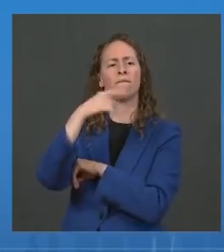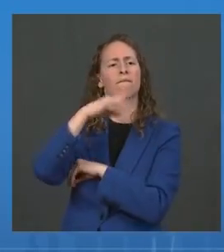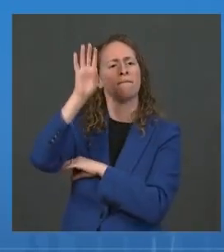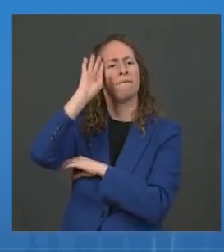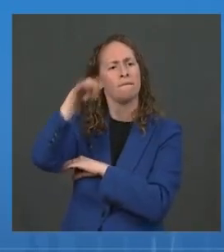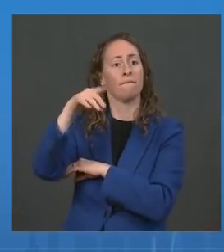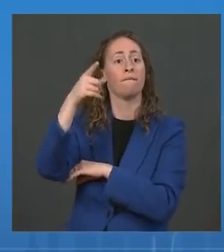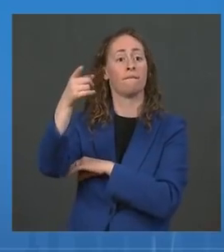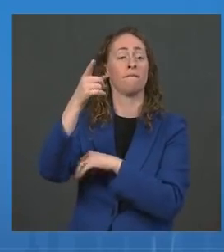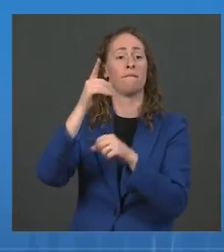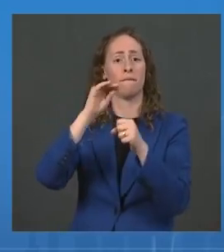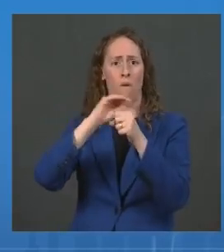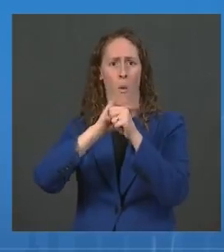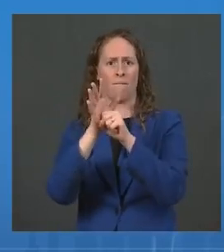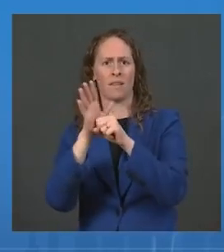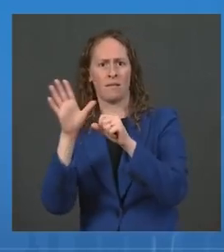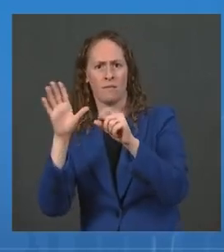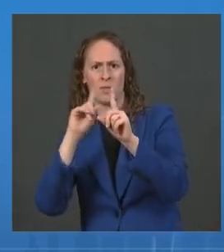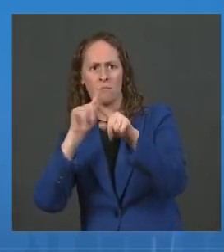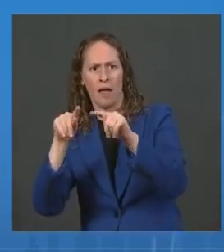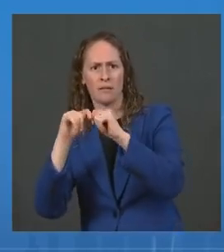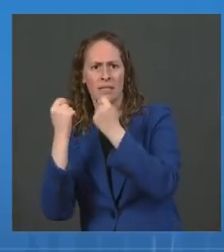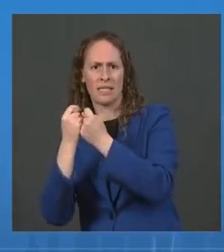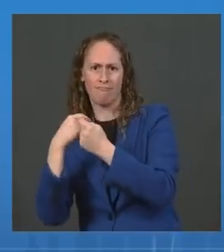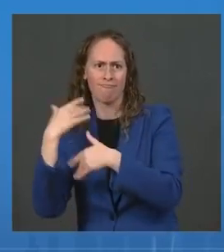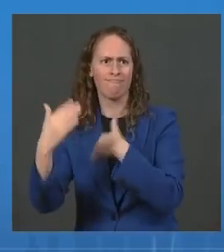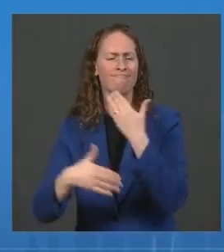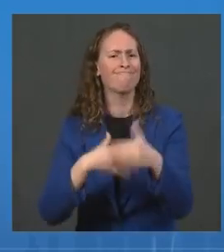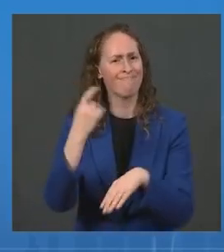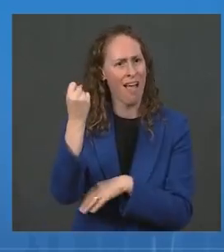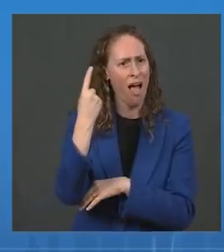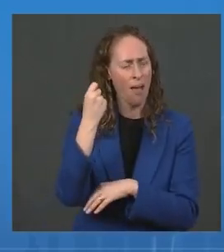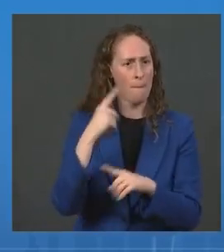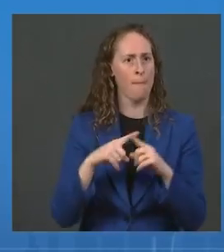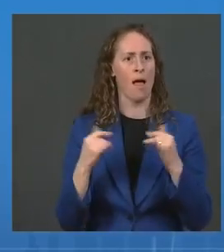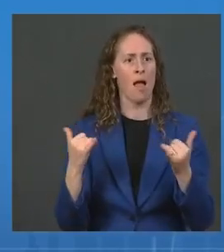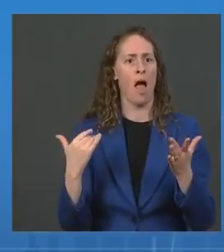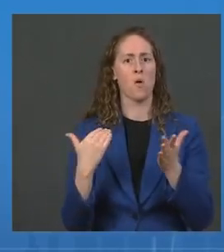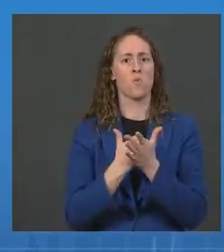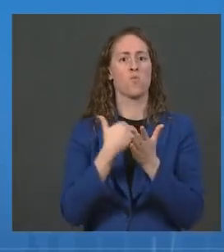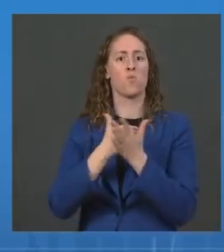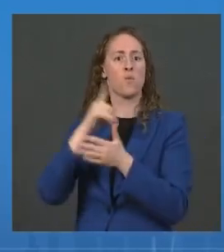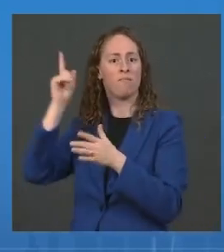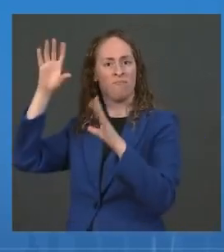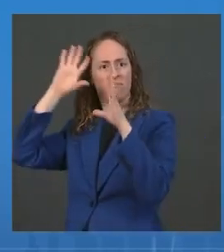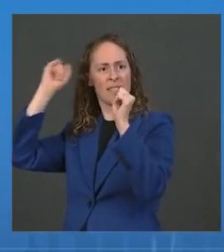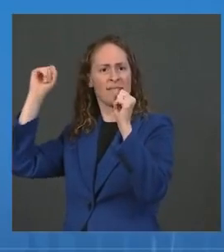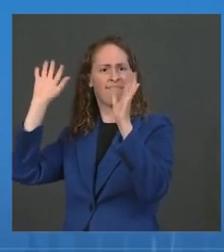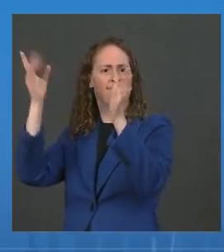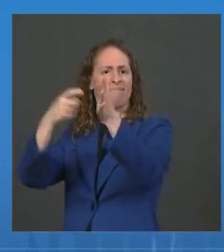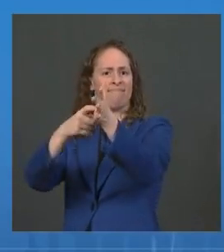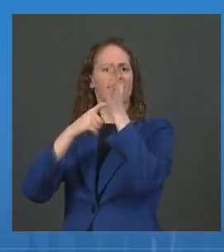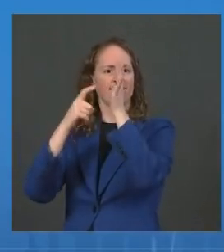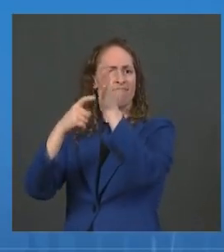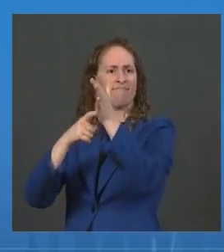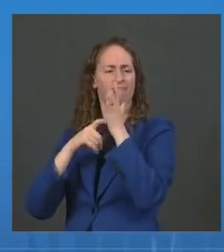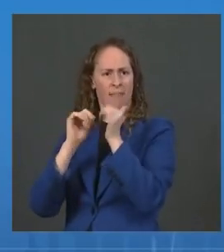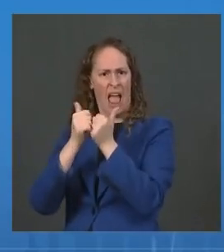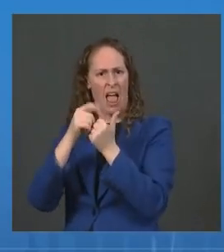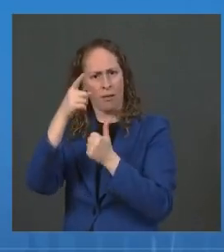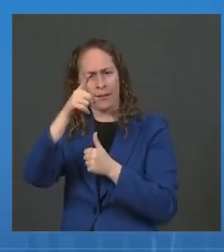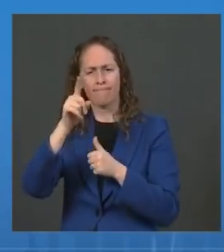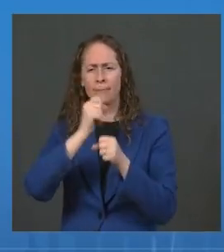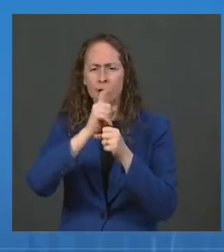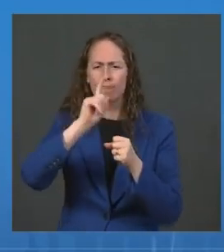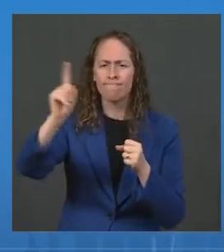hands, I'm curious how you'll enforce the new mandates that President Biden has now put forth. We're seeing that so many GOP governors